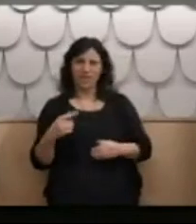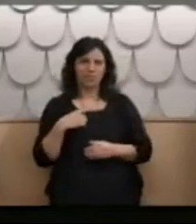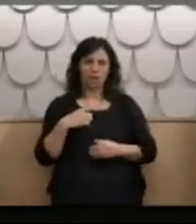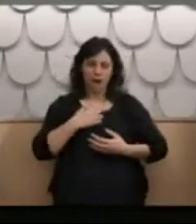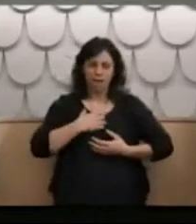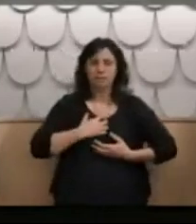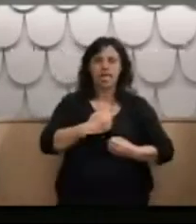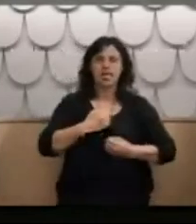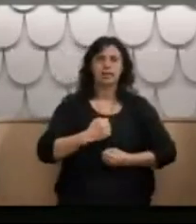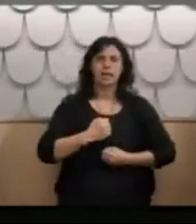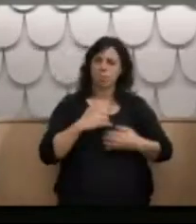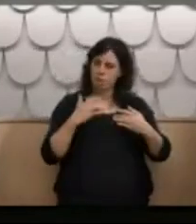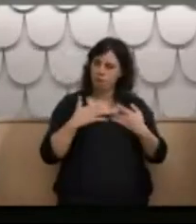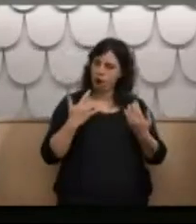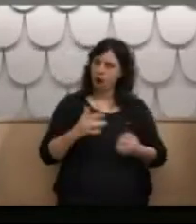replaced.